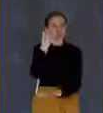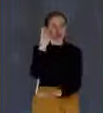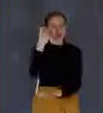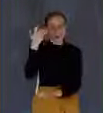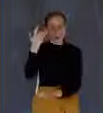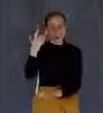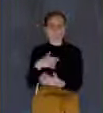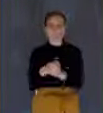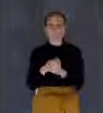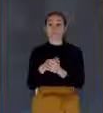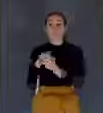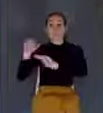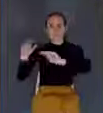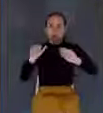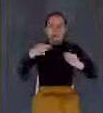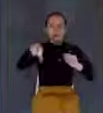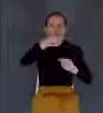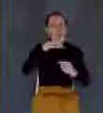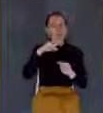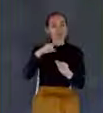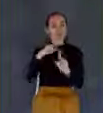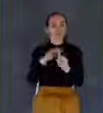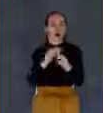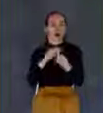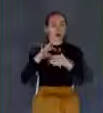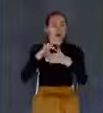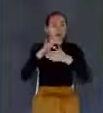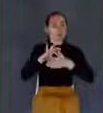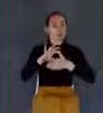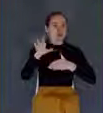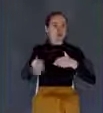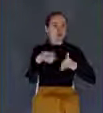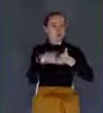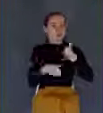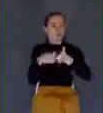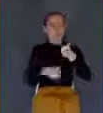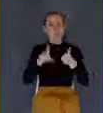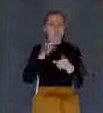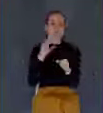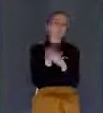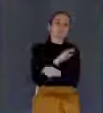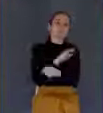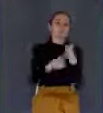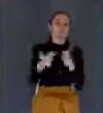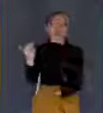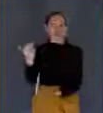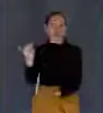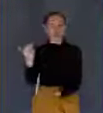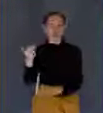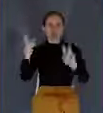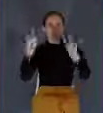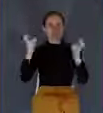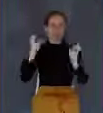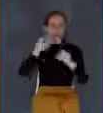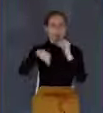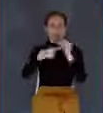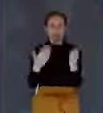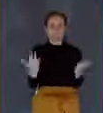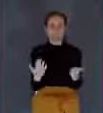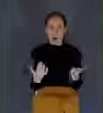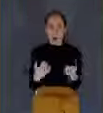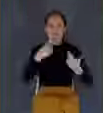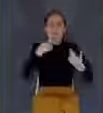the context of this whole passage here. And actually, all of Mark chapter 13, we're dealing with the famous sermon that Jesus